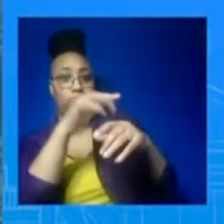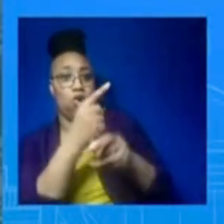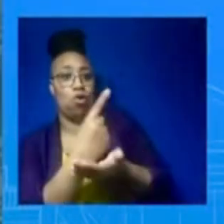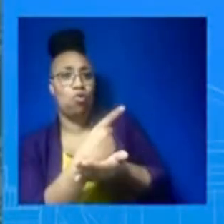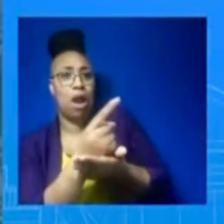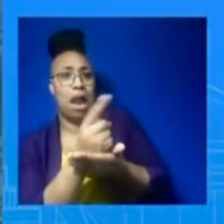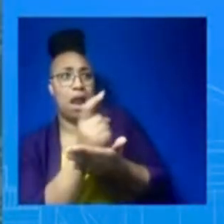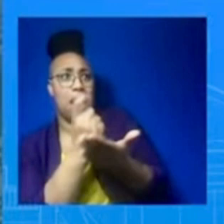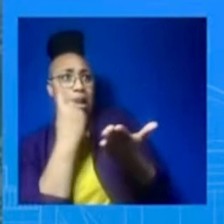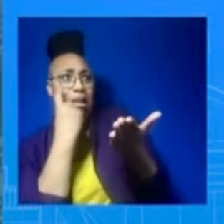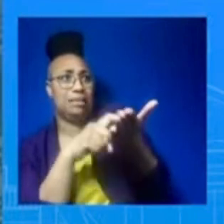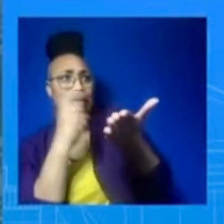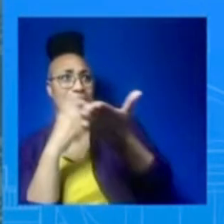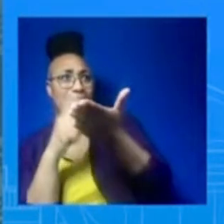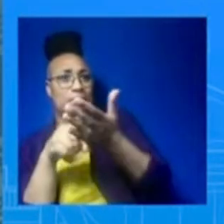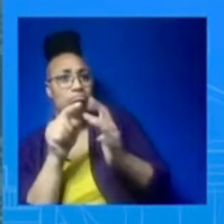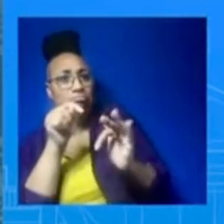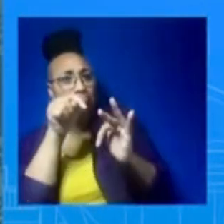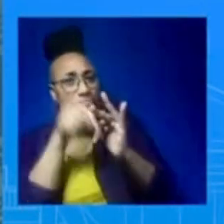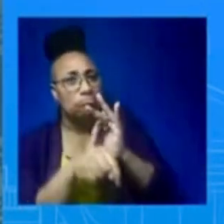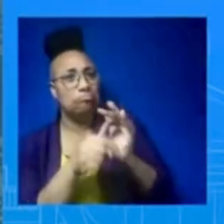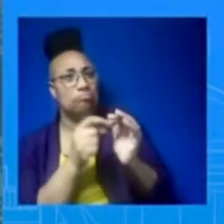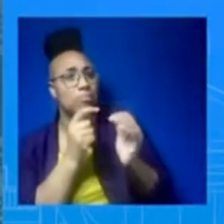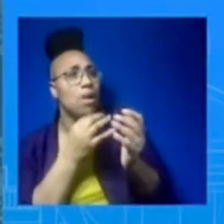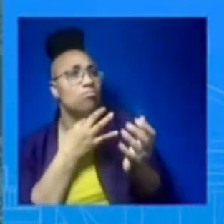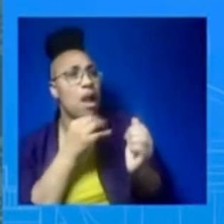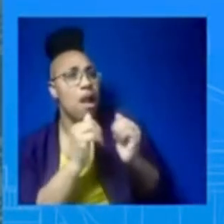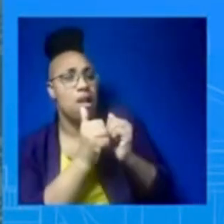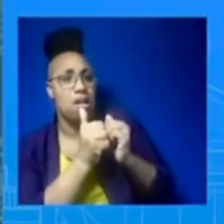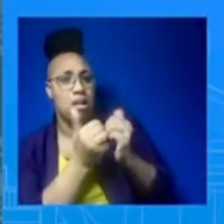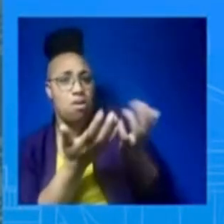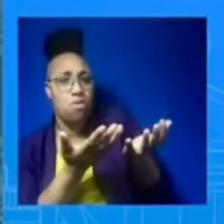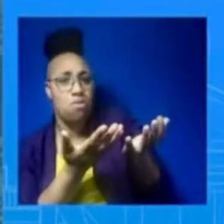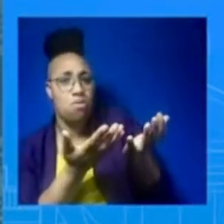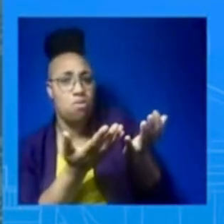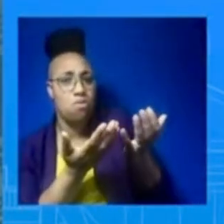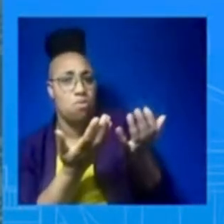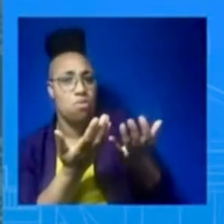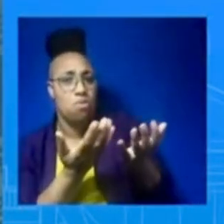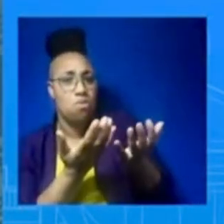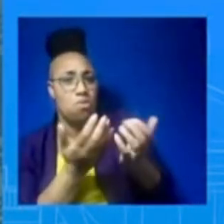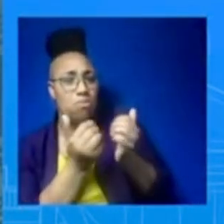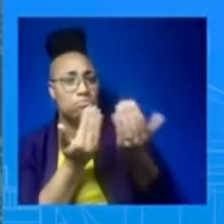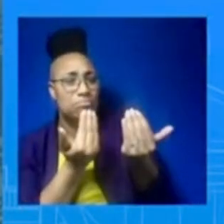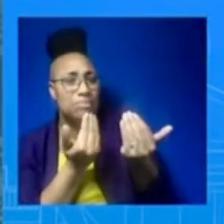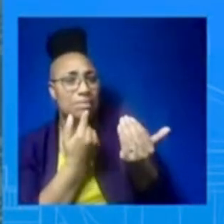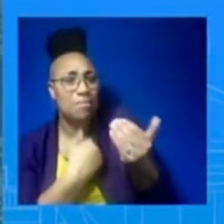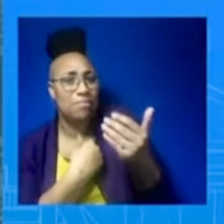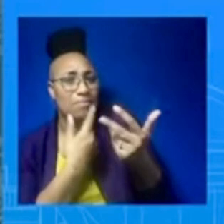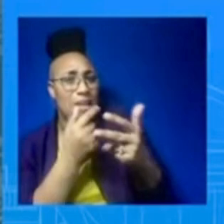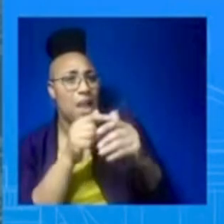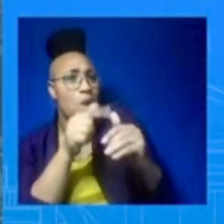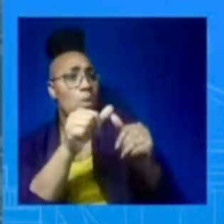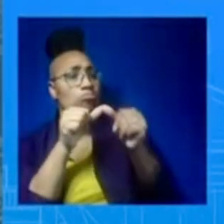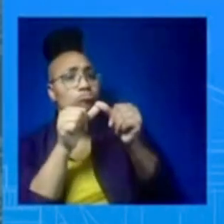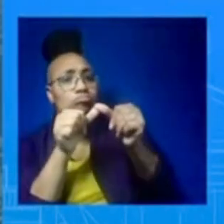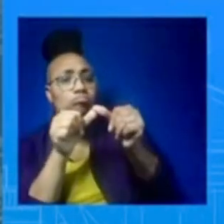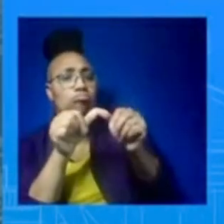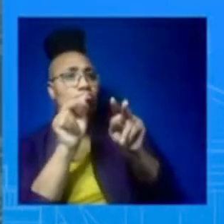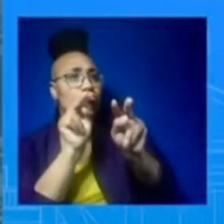last week. And the way he characterized it was that they were